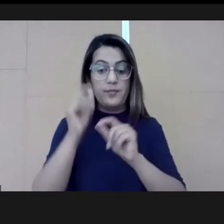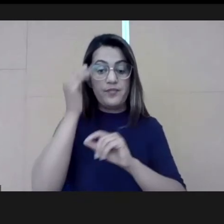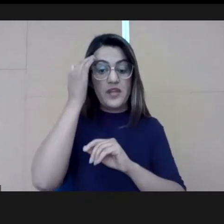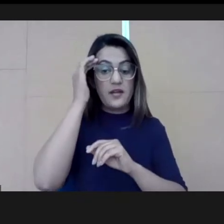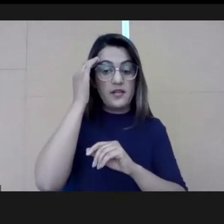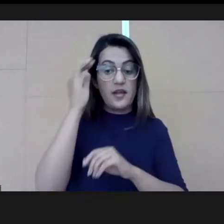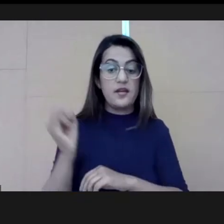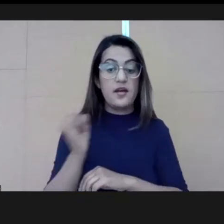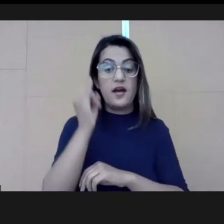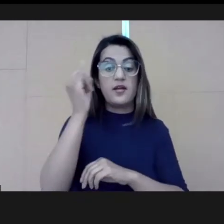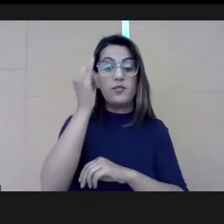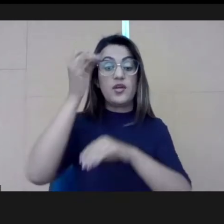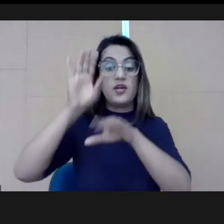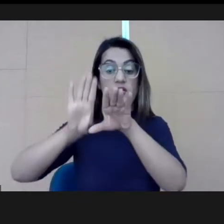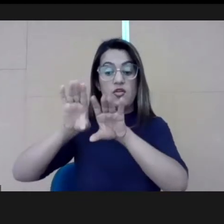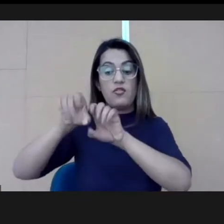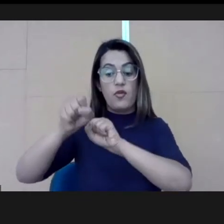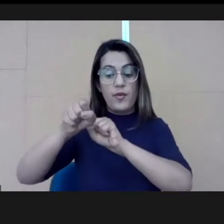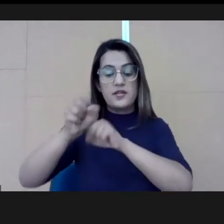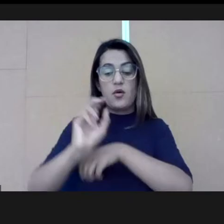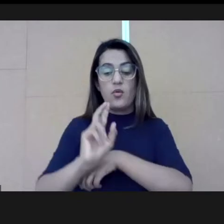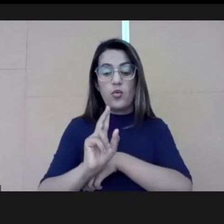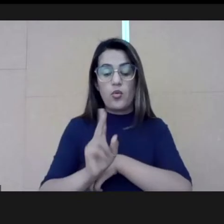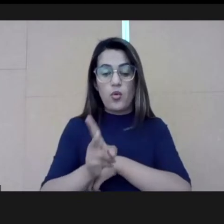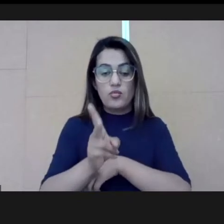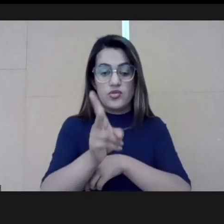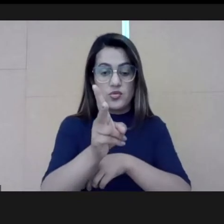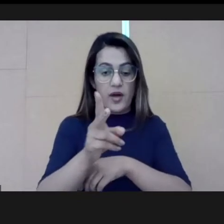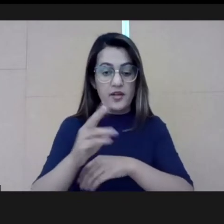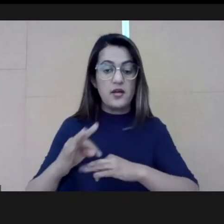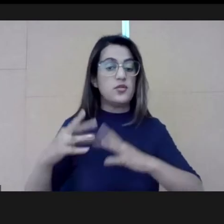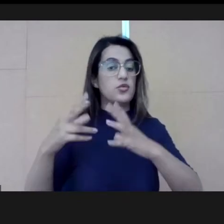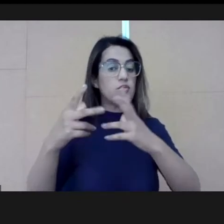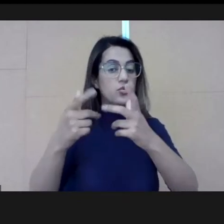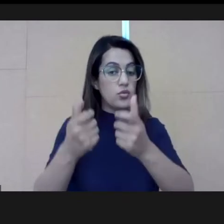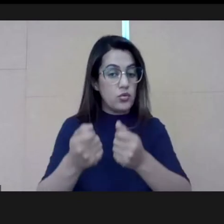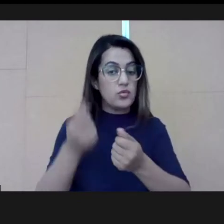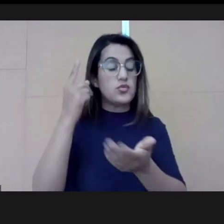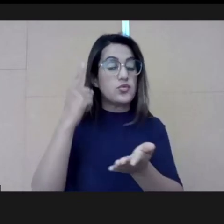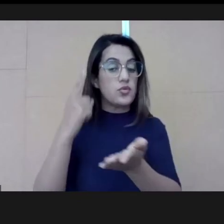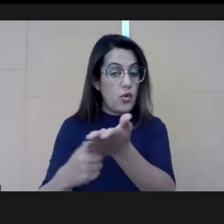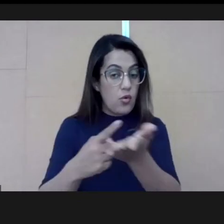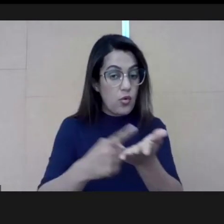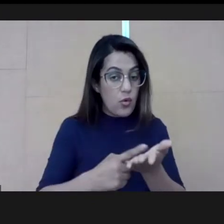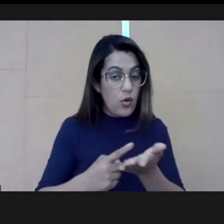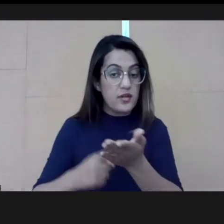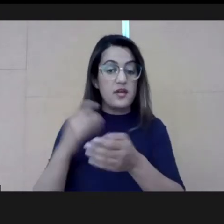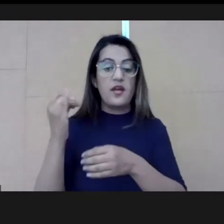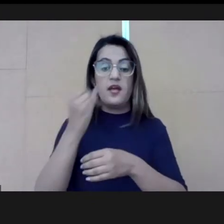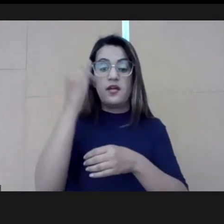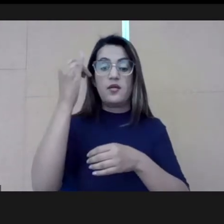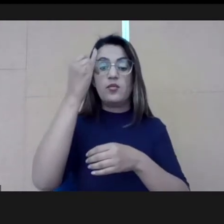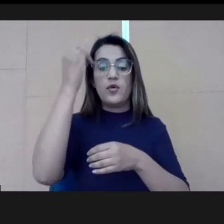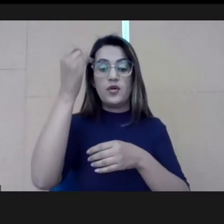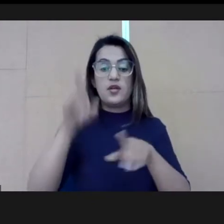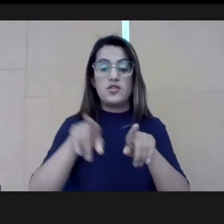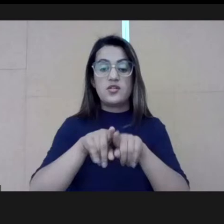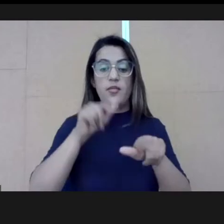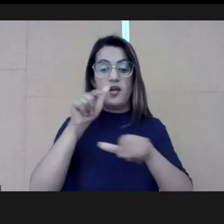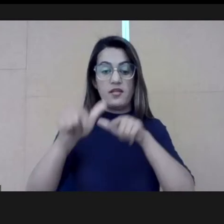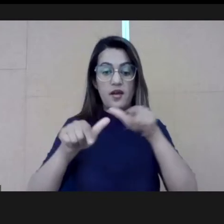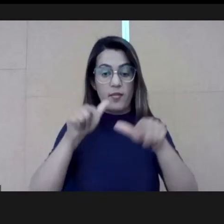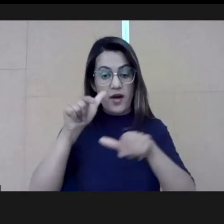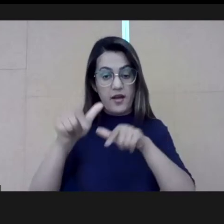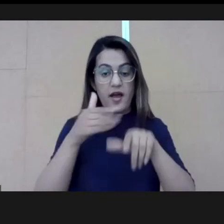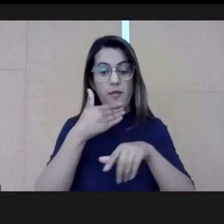you understand the importance of forming ourselves on a permanent way. We understand that it's